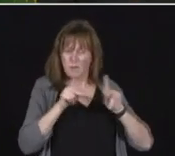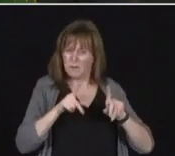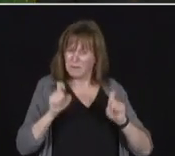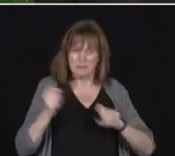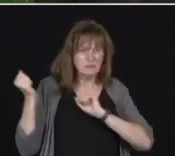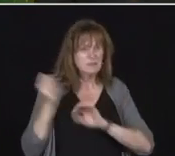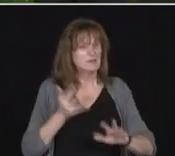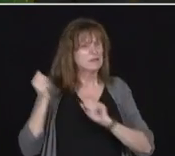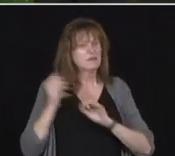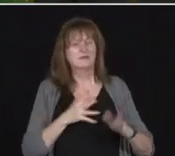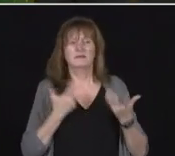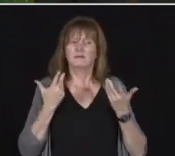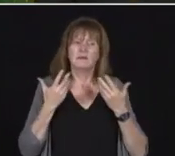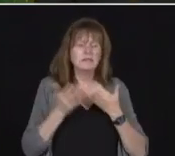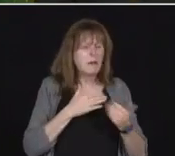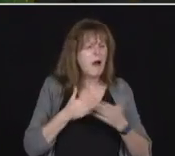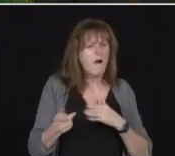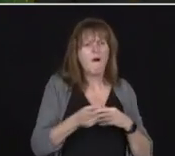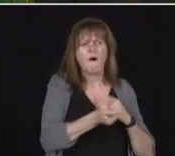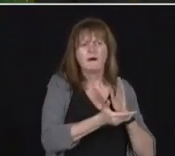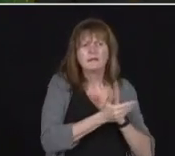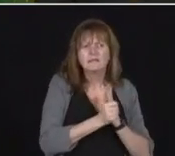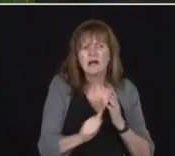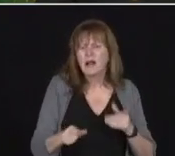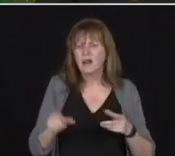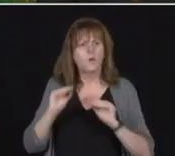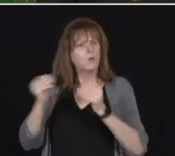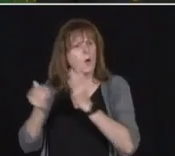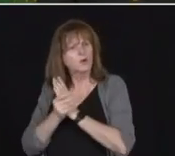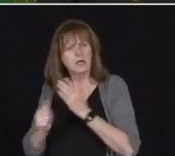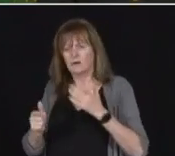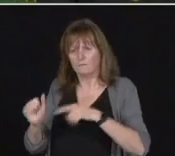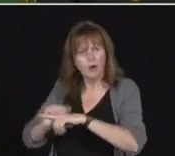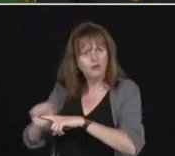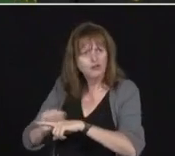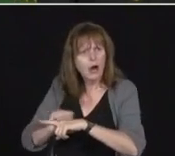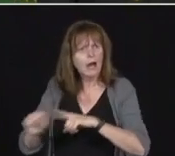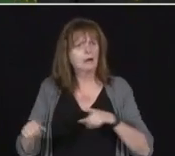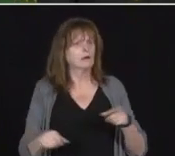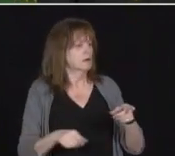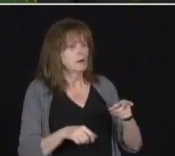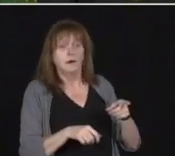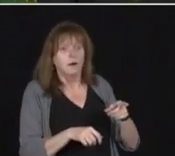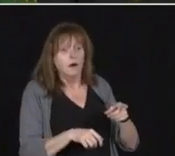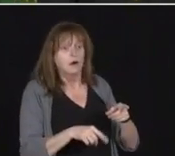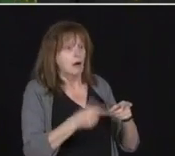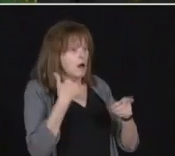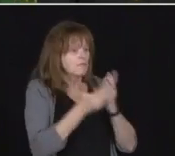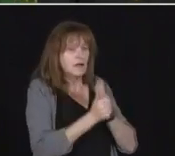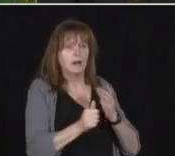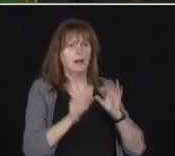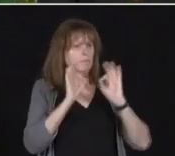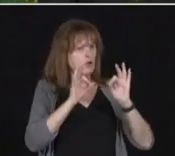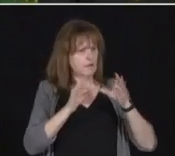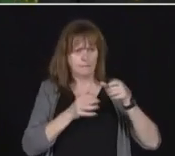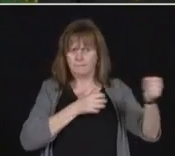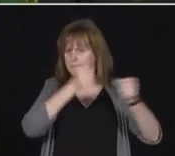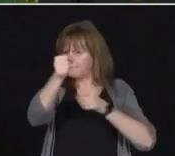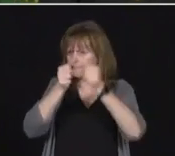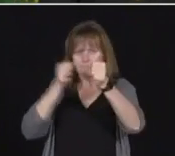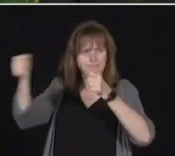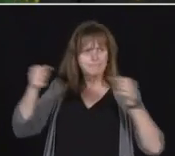skilled or unskilled, if they're unskilled, we'll train them. And if they're skilled, that's even better. We'll put them in the right area for their expertise.